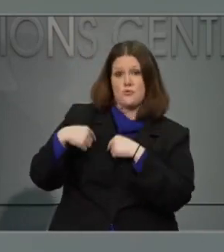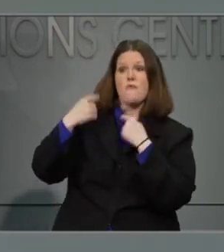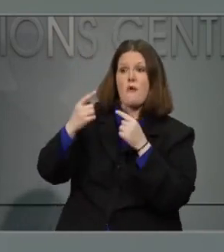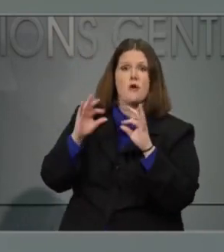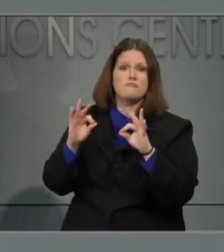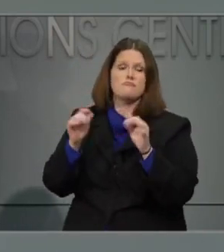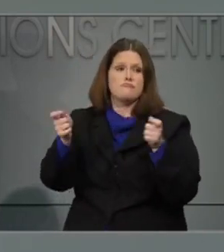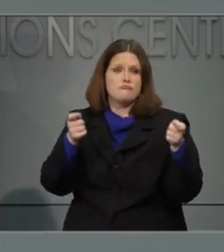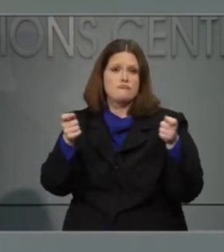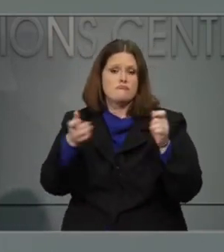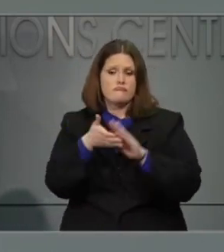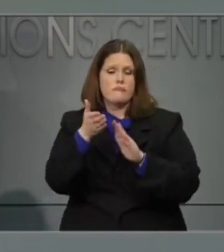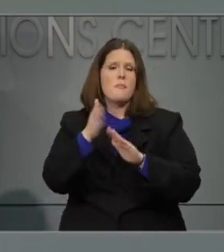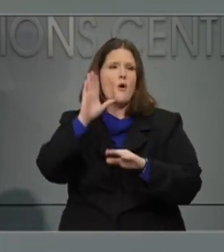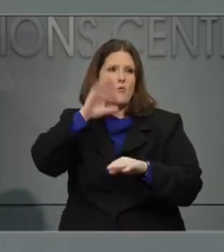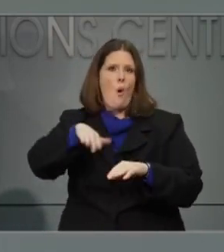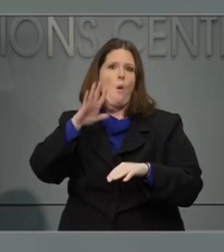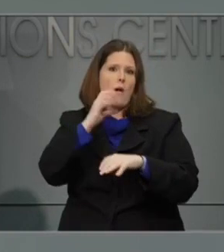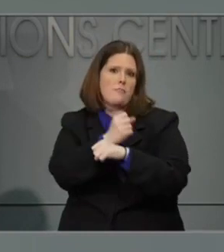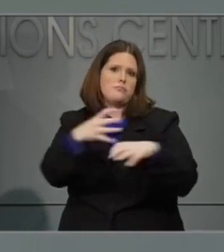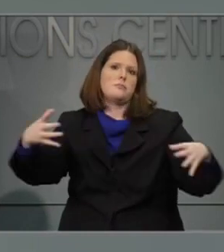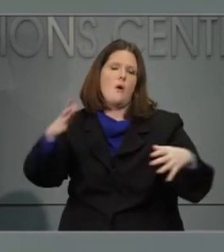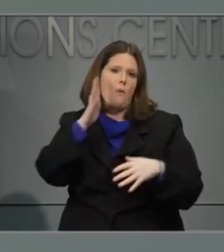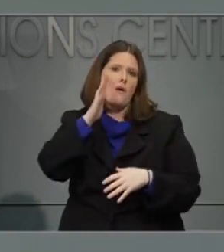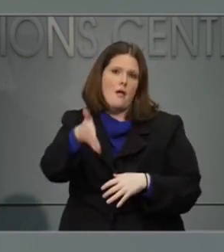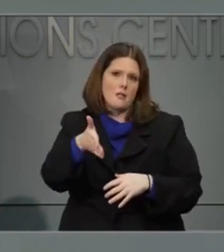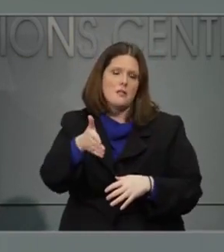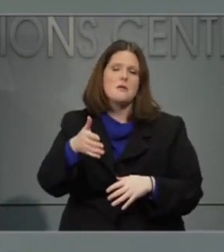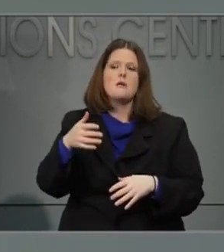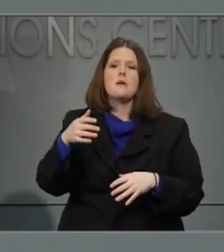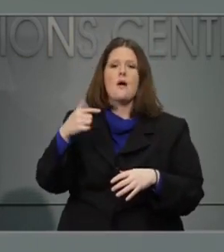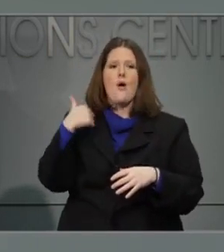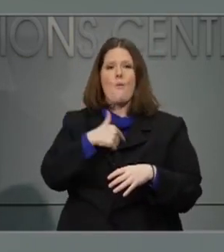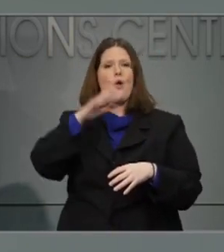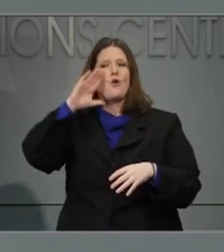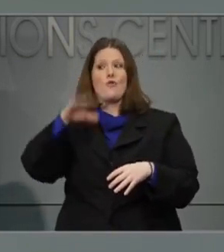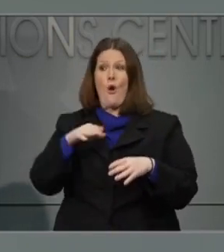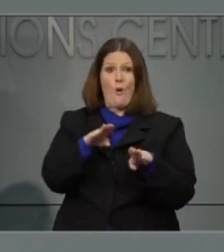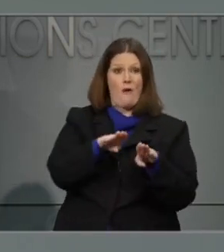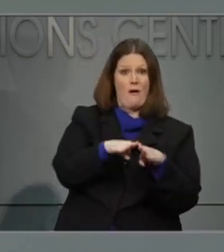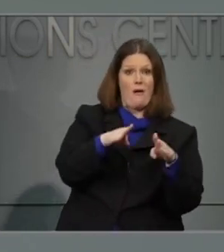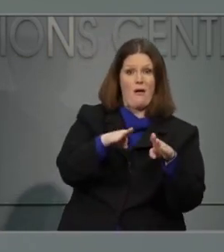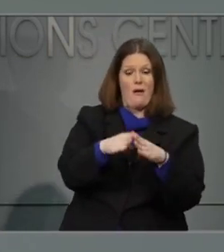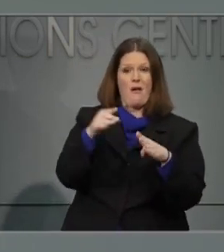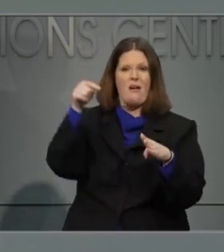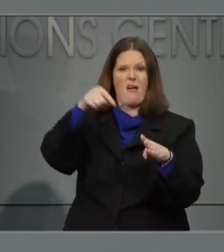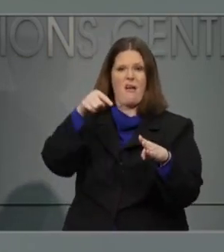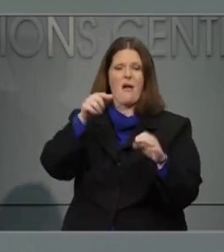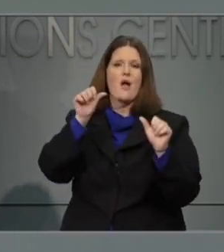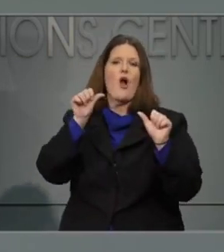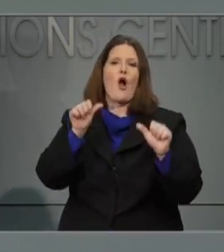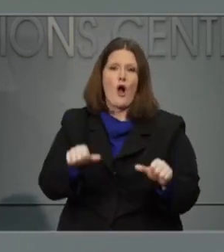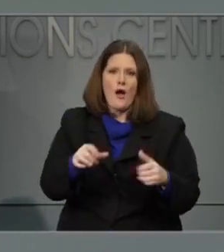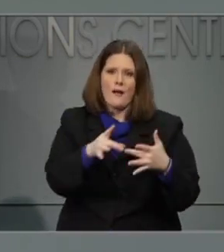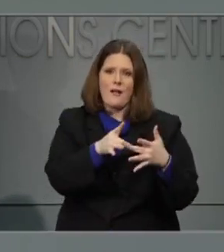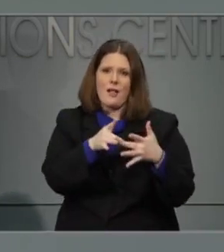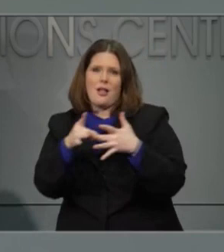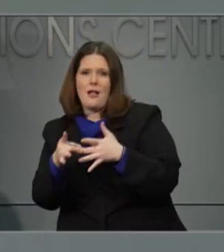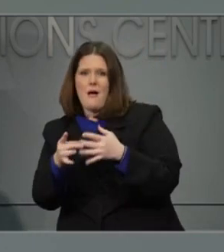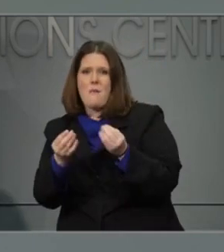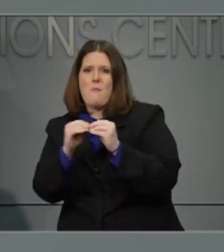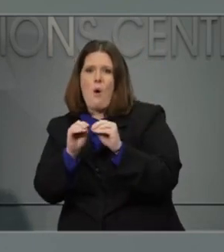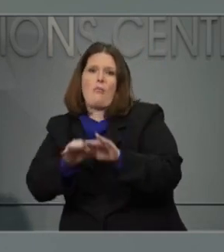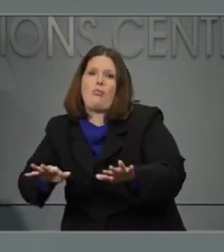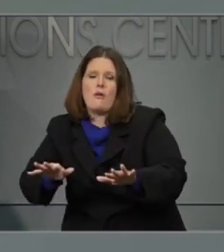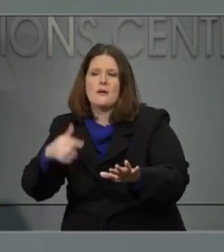we know that things are going to ramp up because as we know if we loosen things we may have more spread of the virus and we want to make sure that we're able to jump